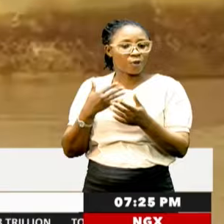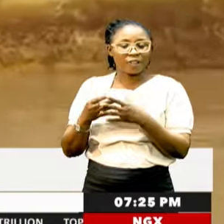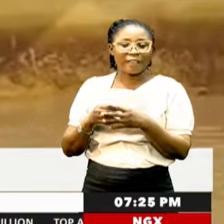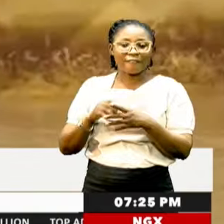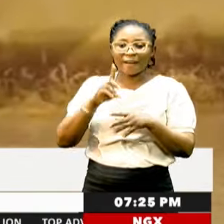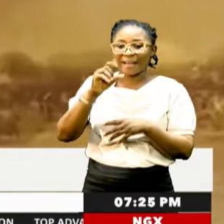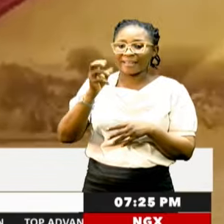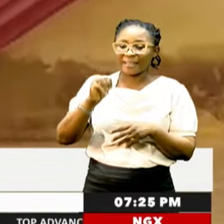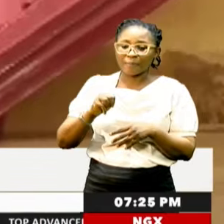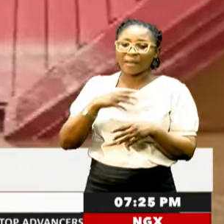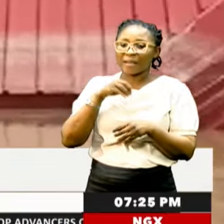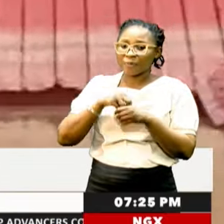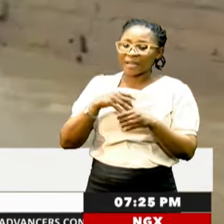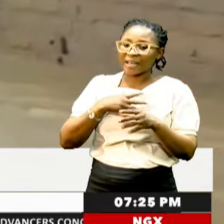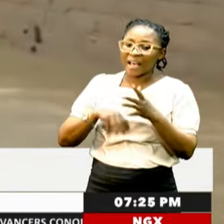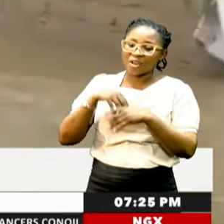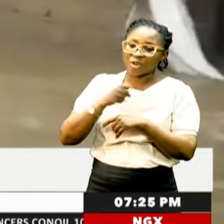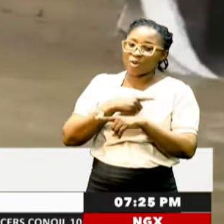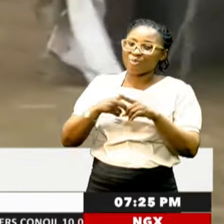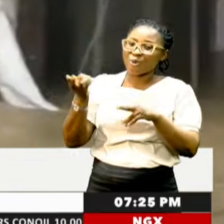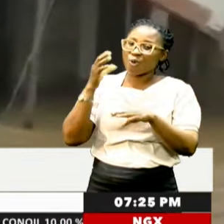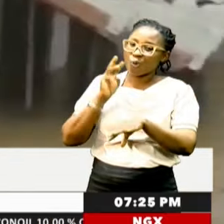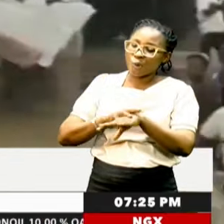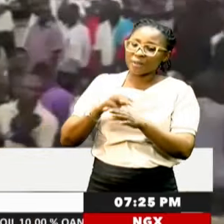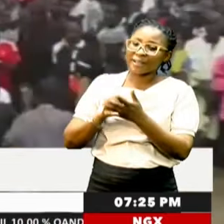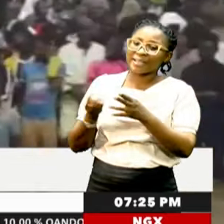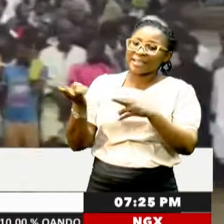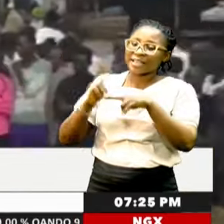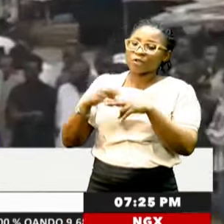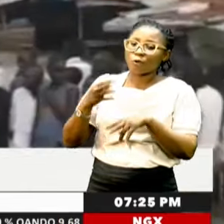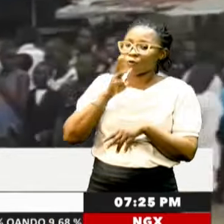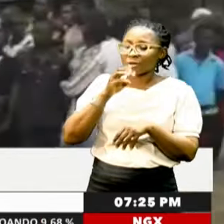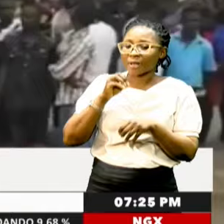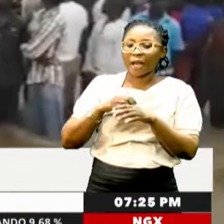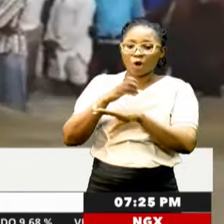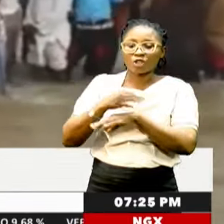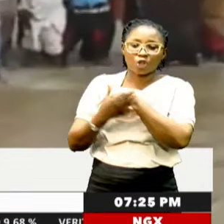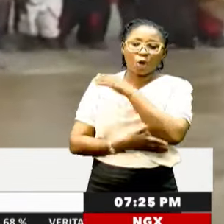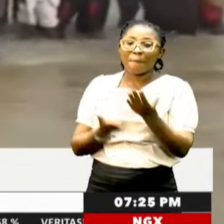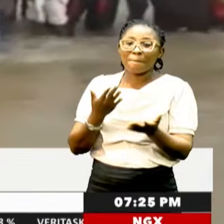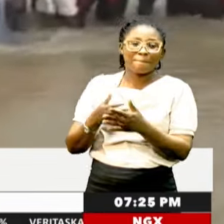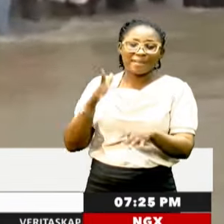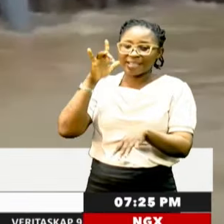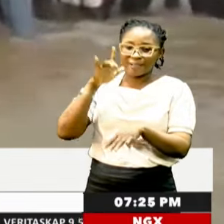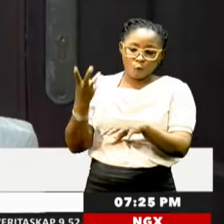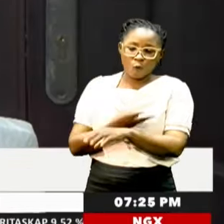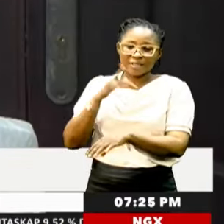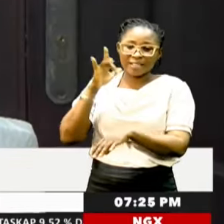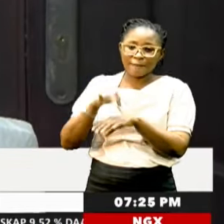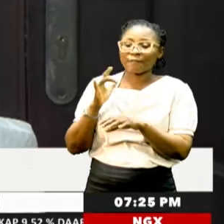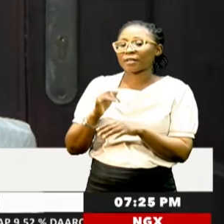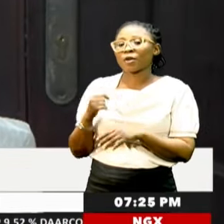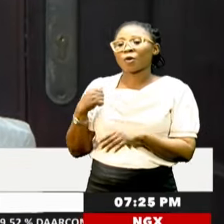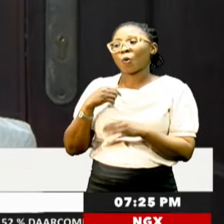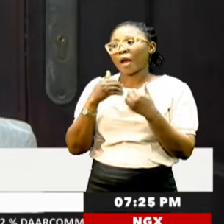outside the country, the Ministry cautioned that the increase in the level of flooding across the country there wasn't the ravaging cholera outbreak. So